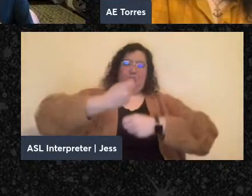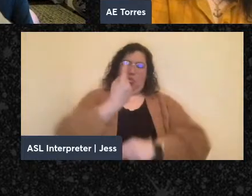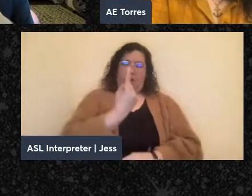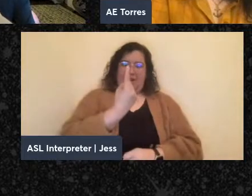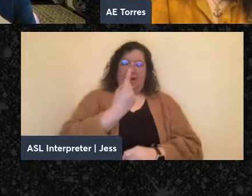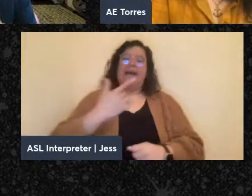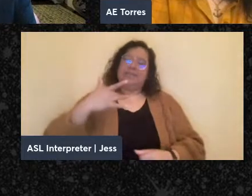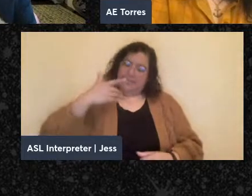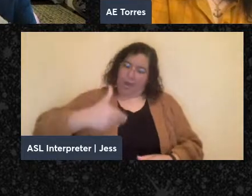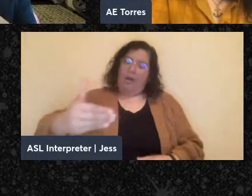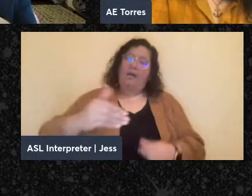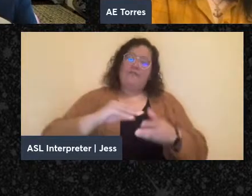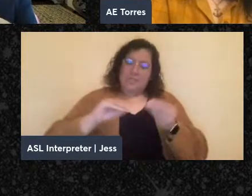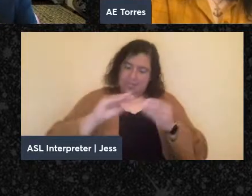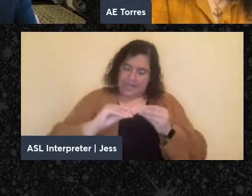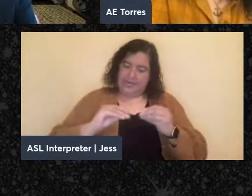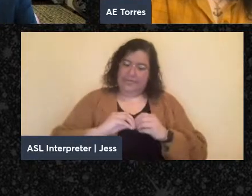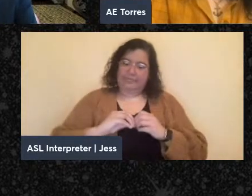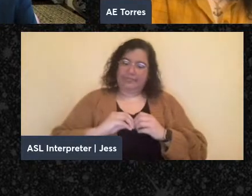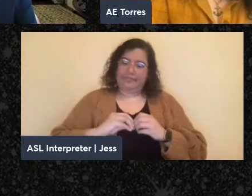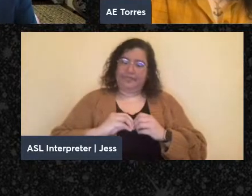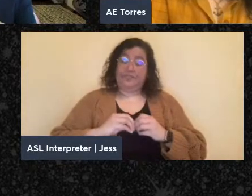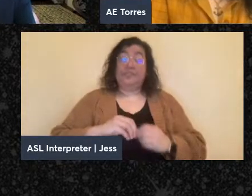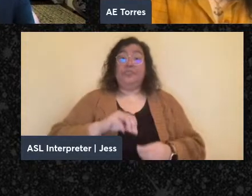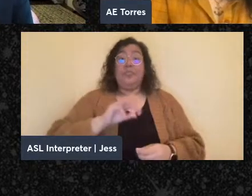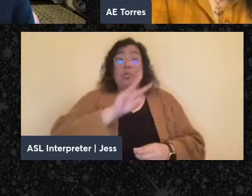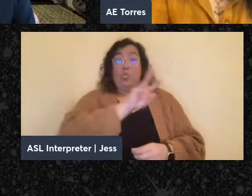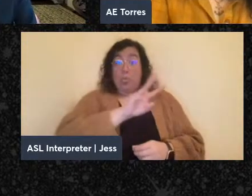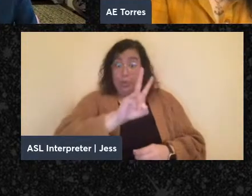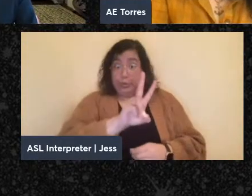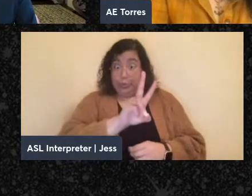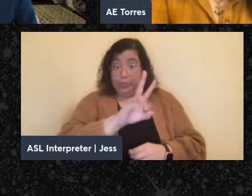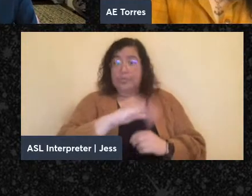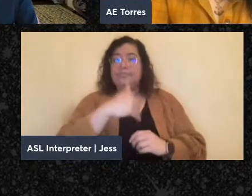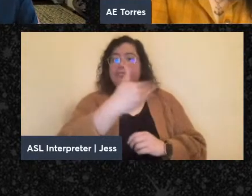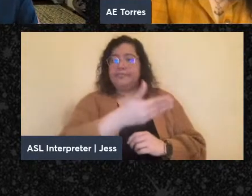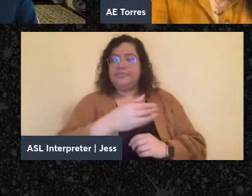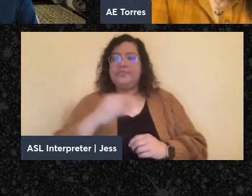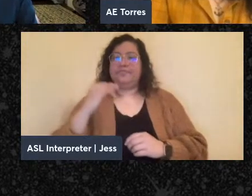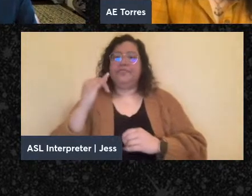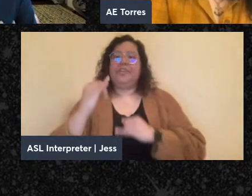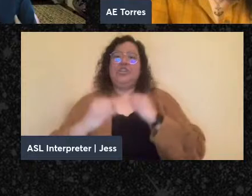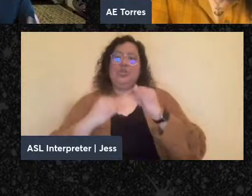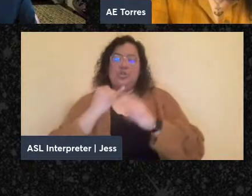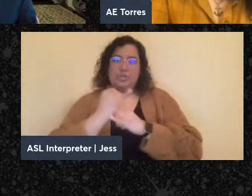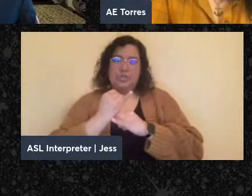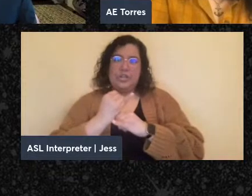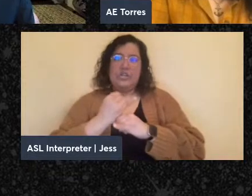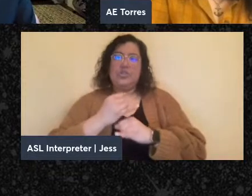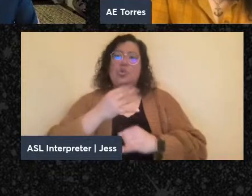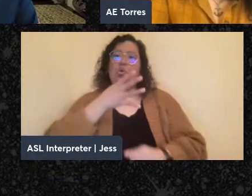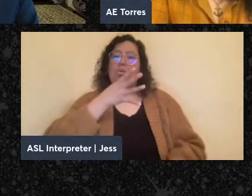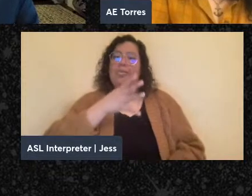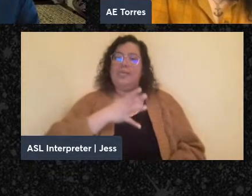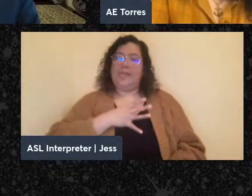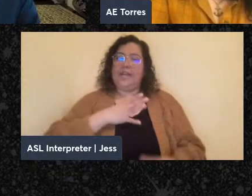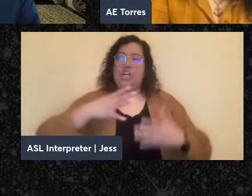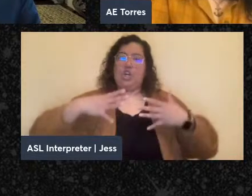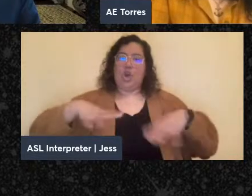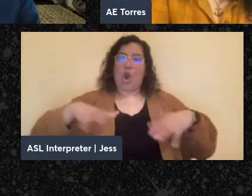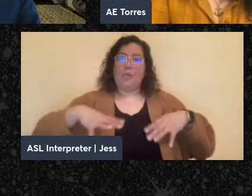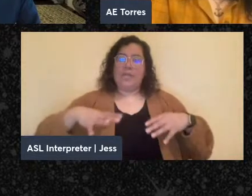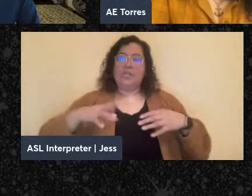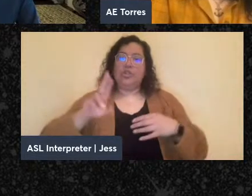after the Second World War, the International Ladies Garment Workers Union was aiding Jewish